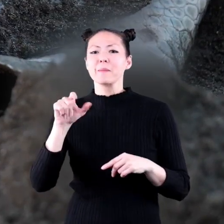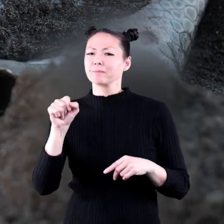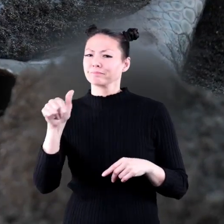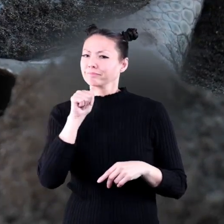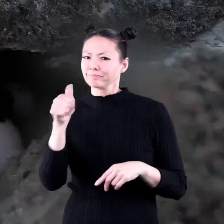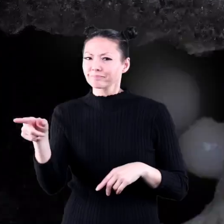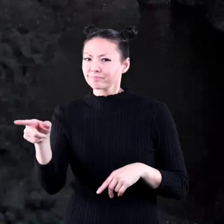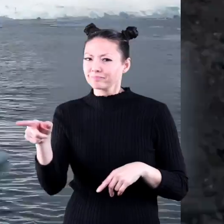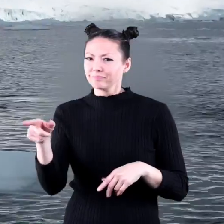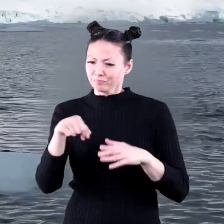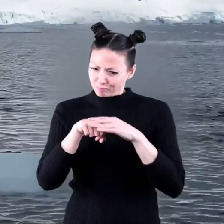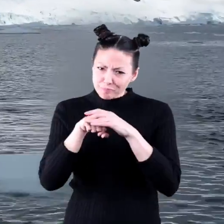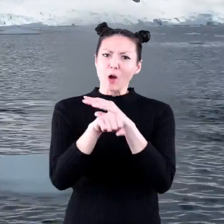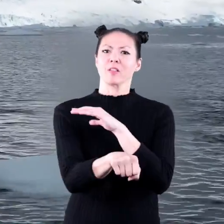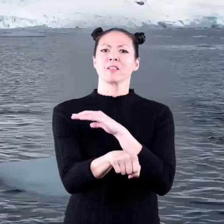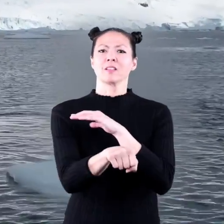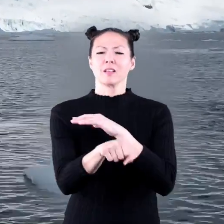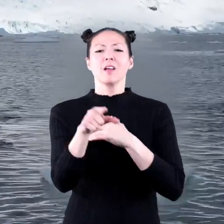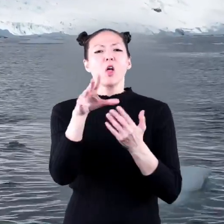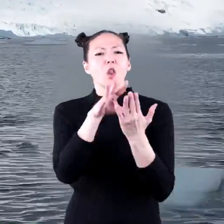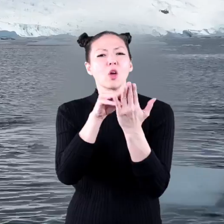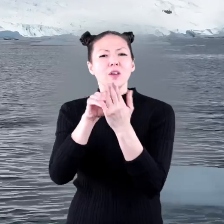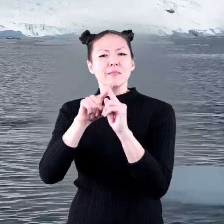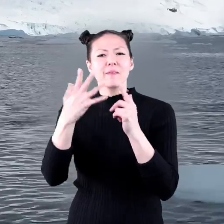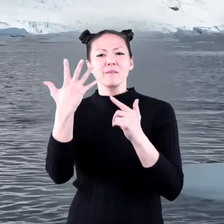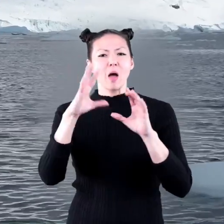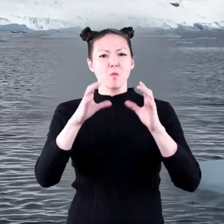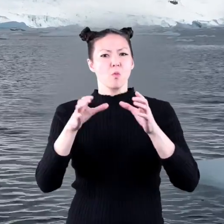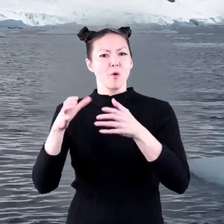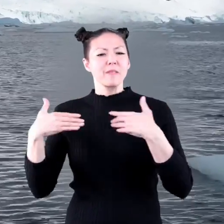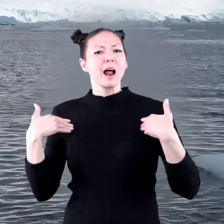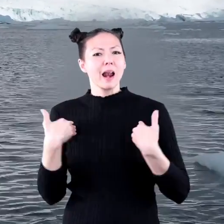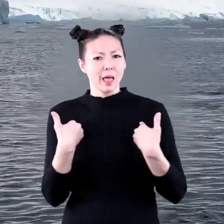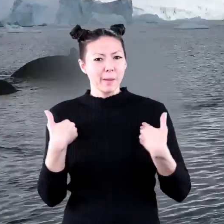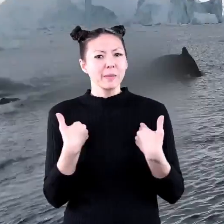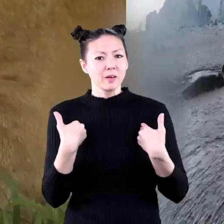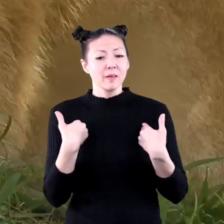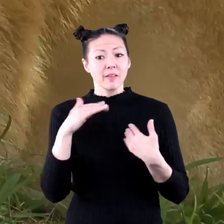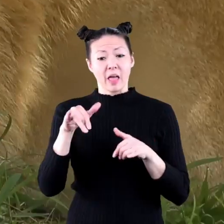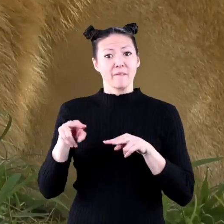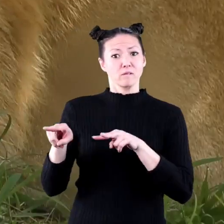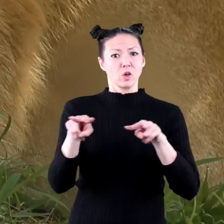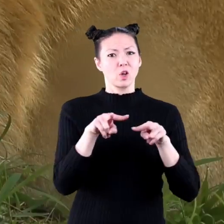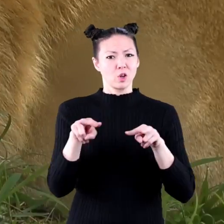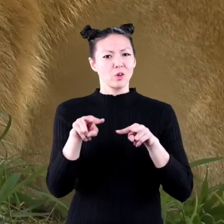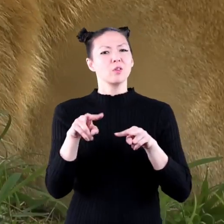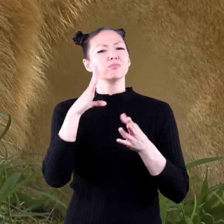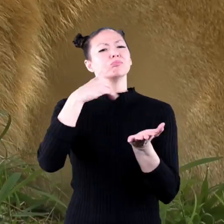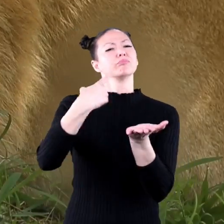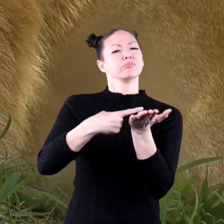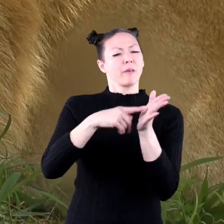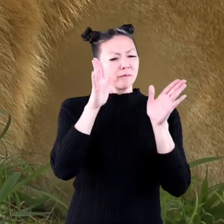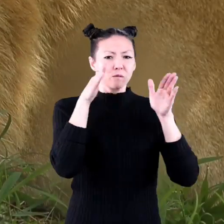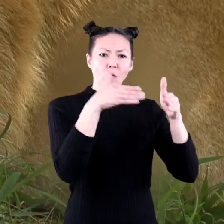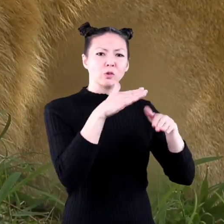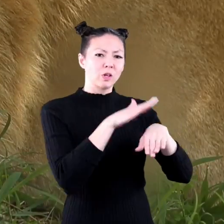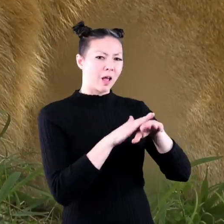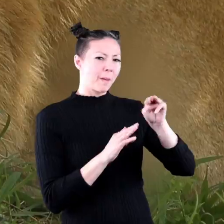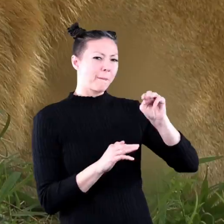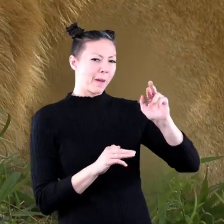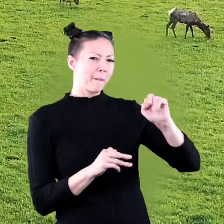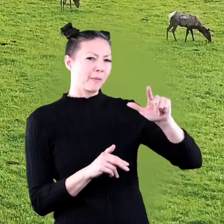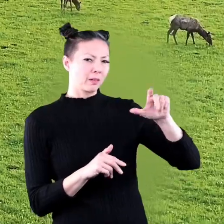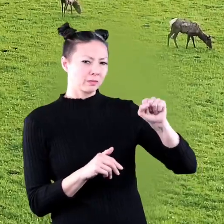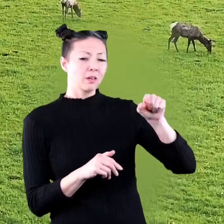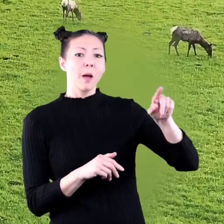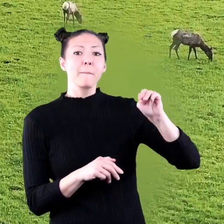not there is a lot to learn about each of the five groups of animals in this video we're going to focus on mammals